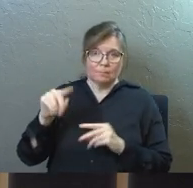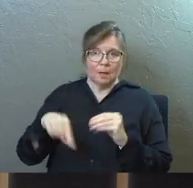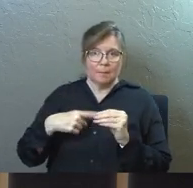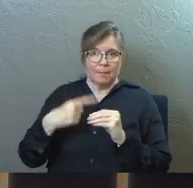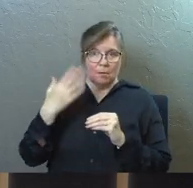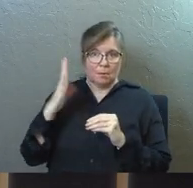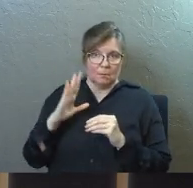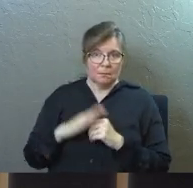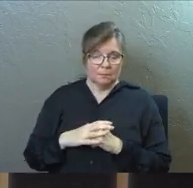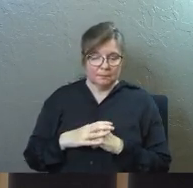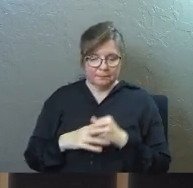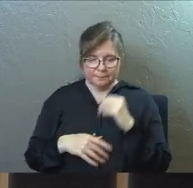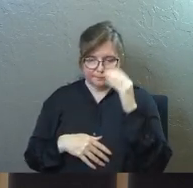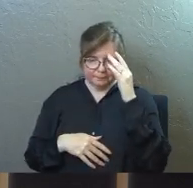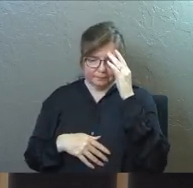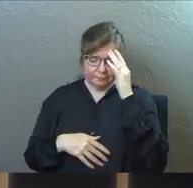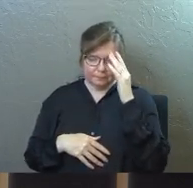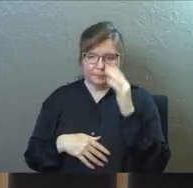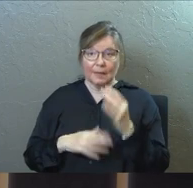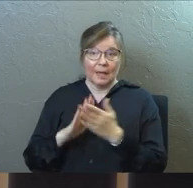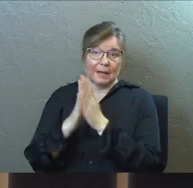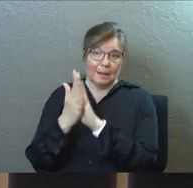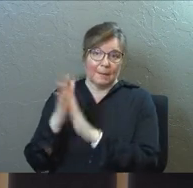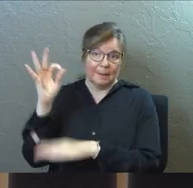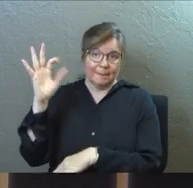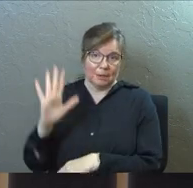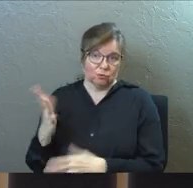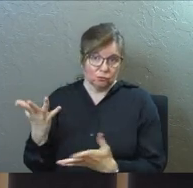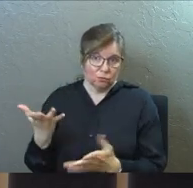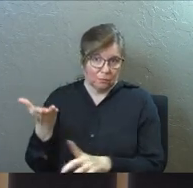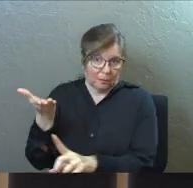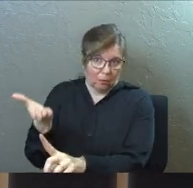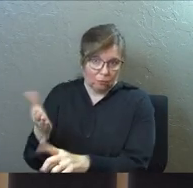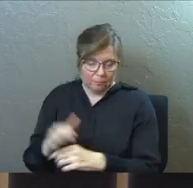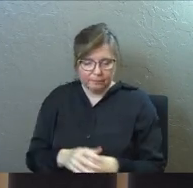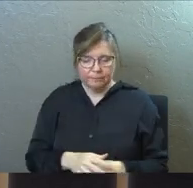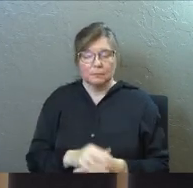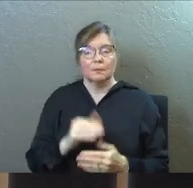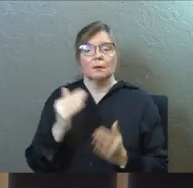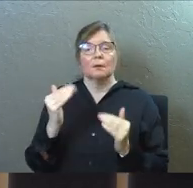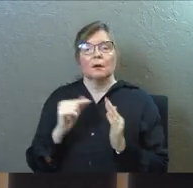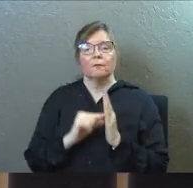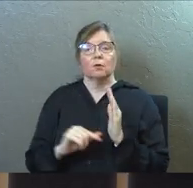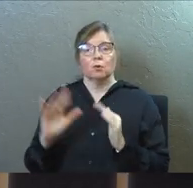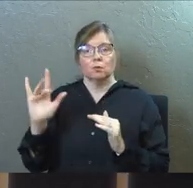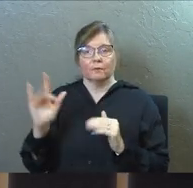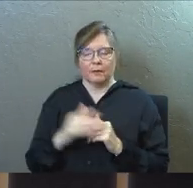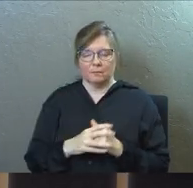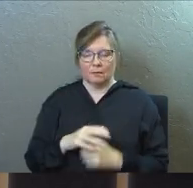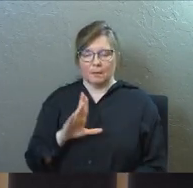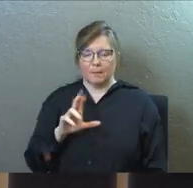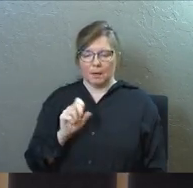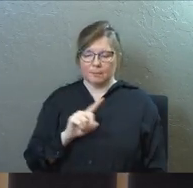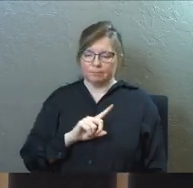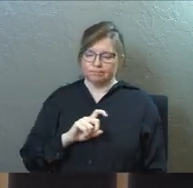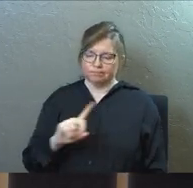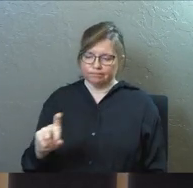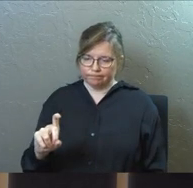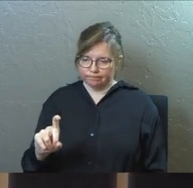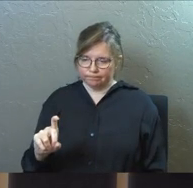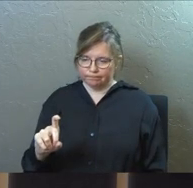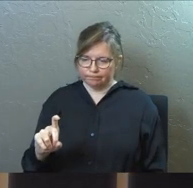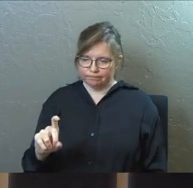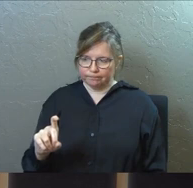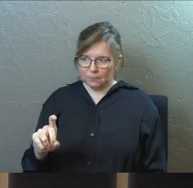and he does become a pastor there, verse 25, then Barnabas went on to Tarsus